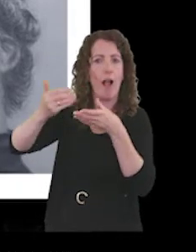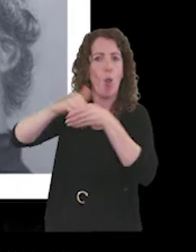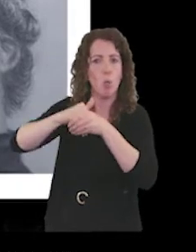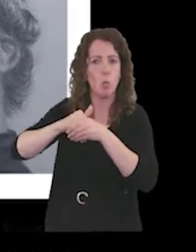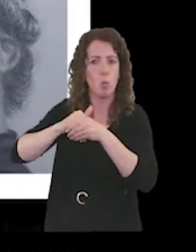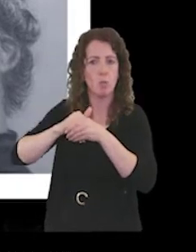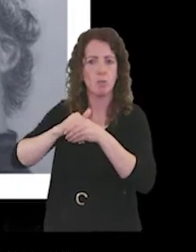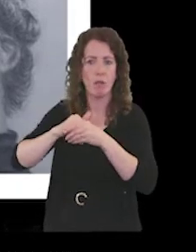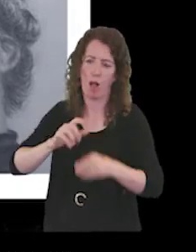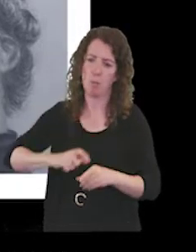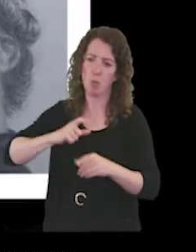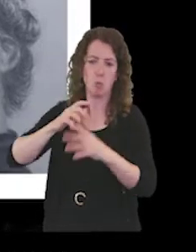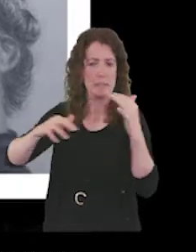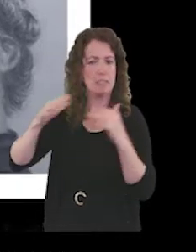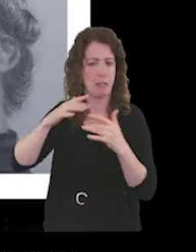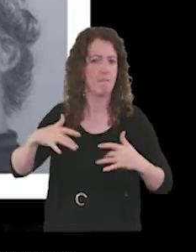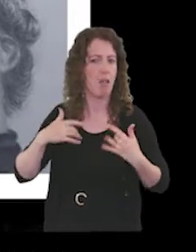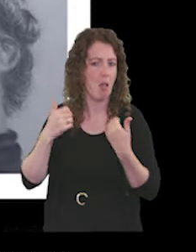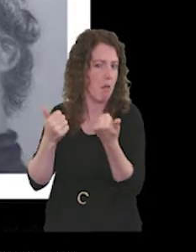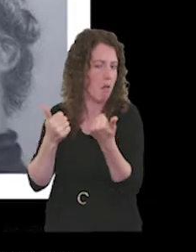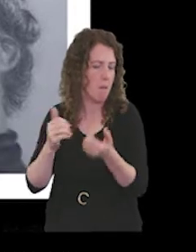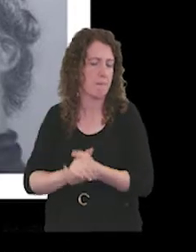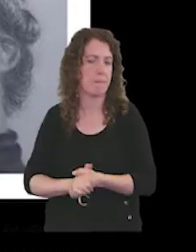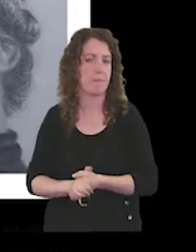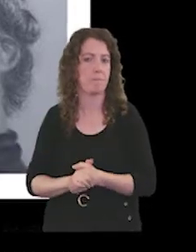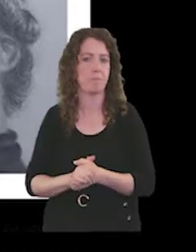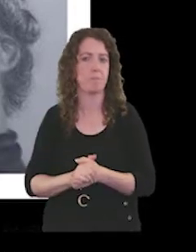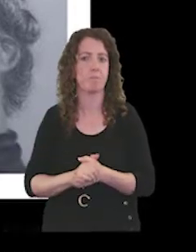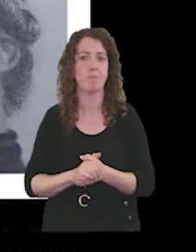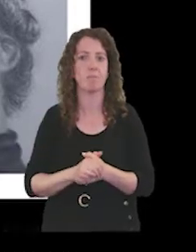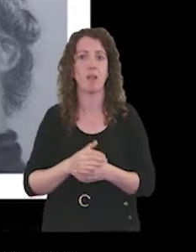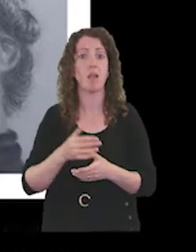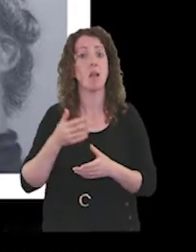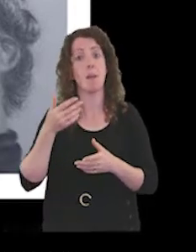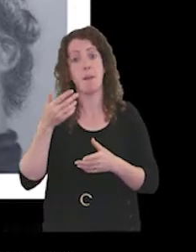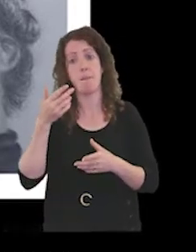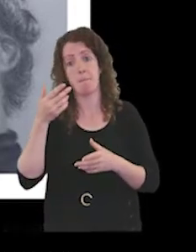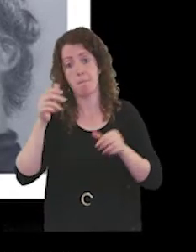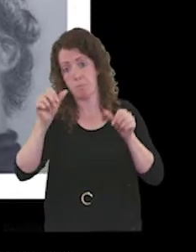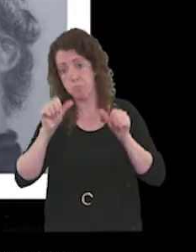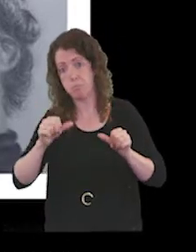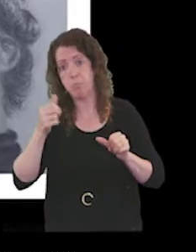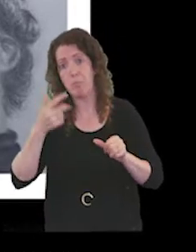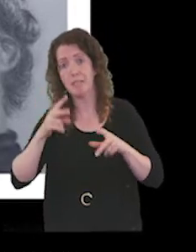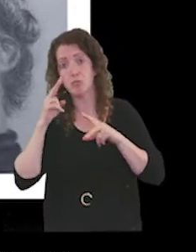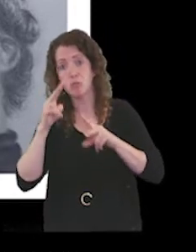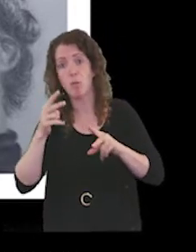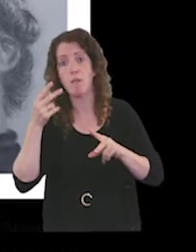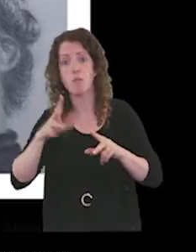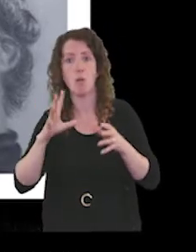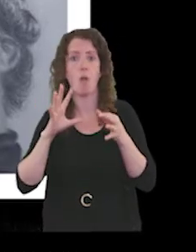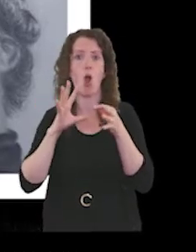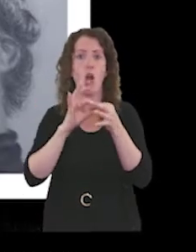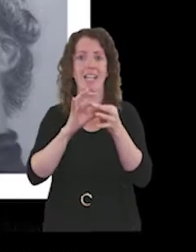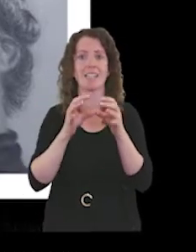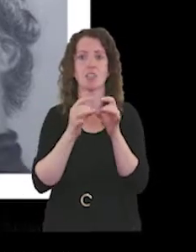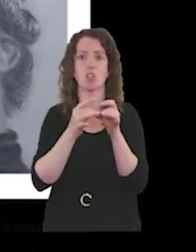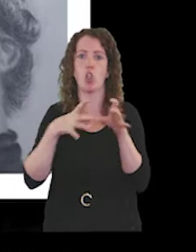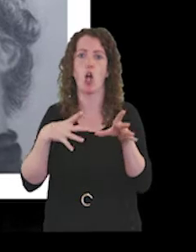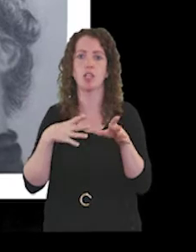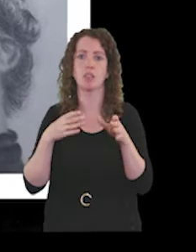And one of the things that we saw on our Connecting Nots monthly